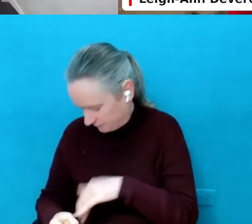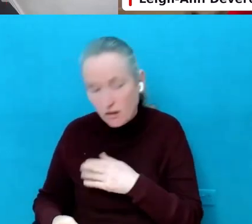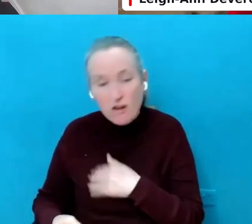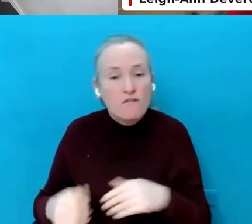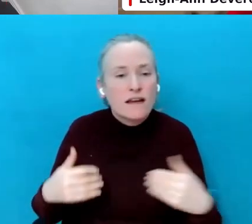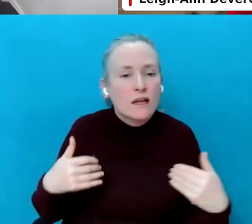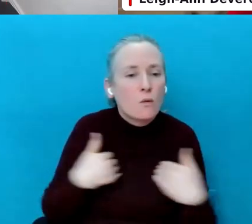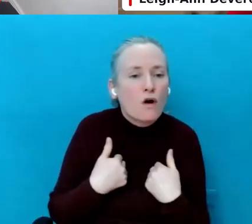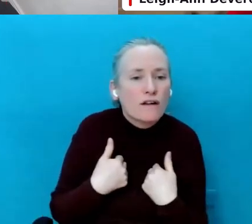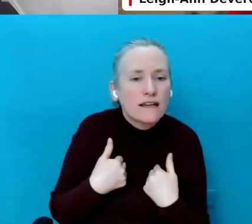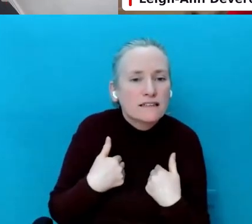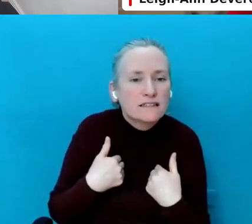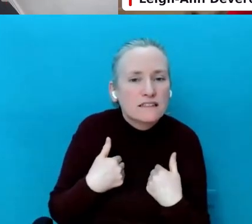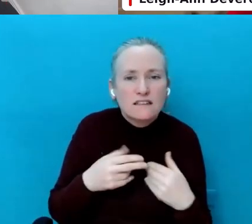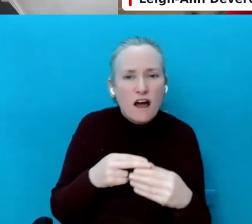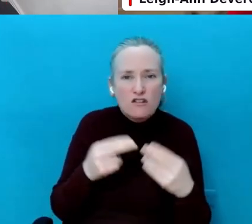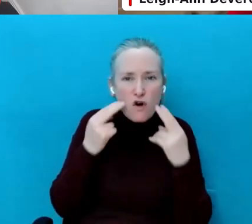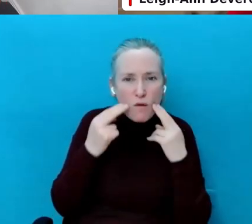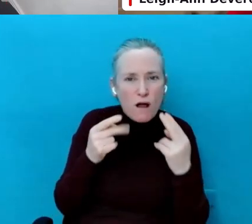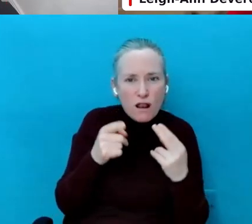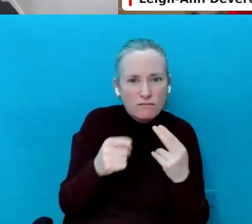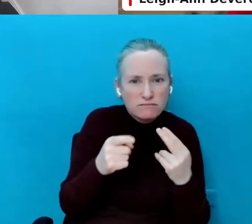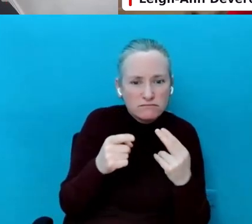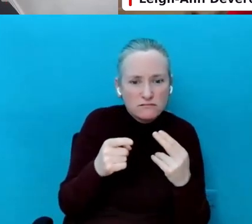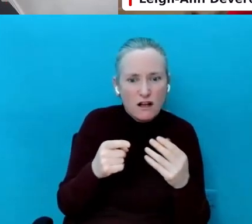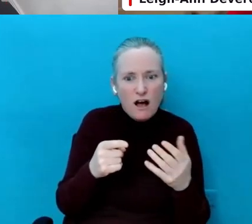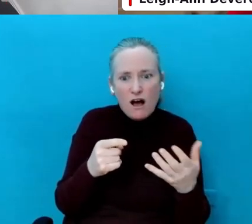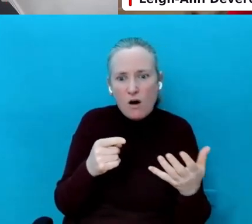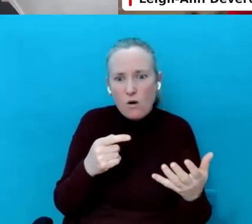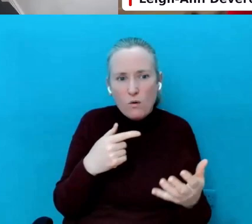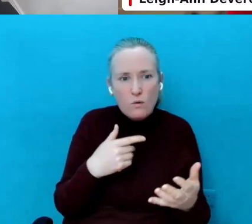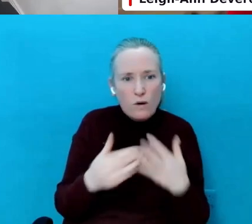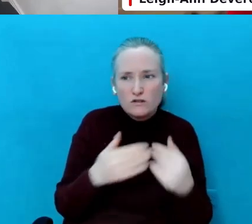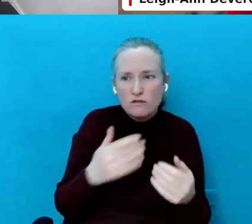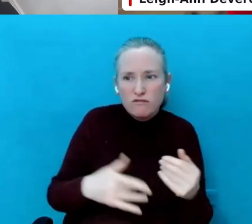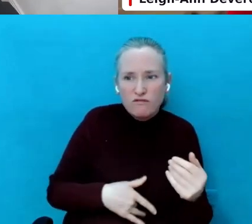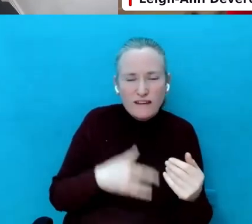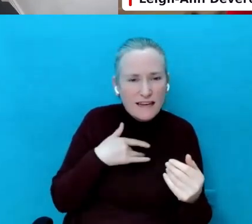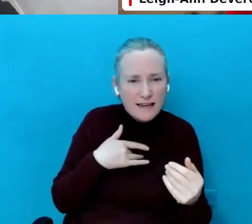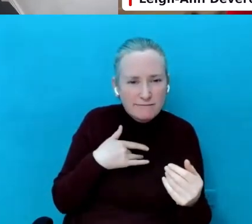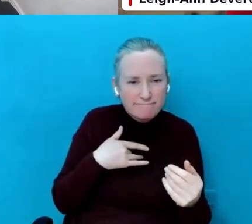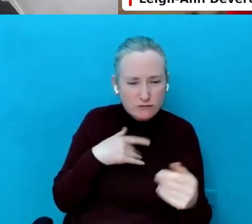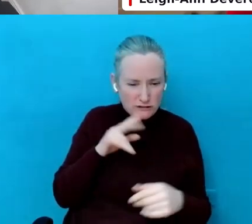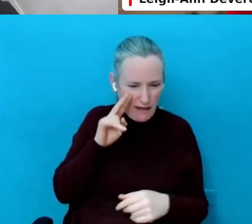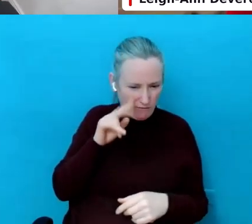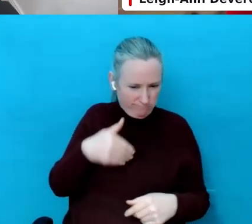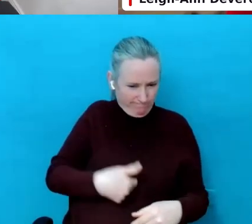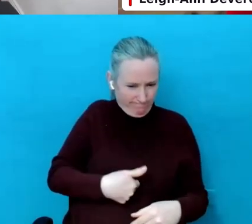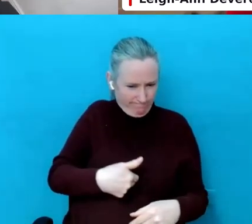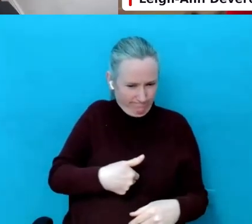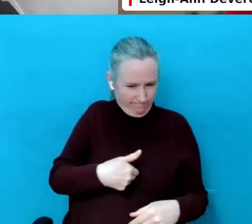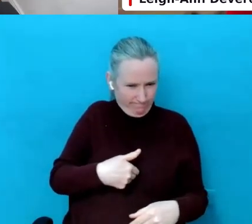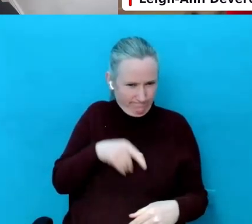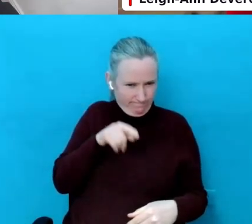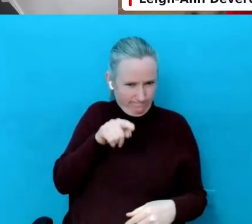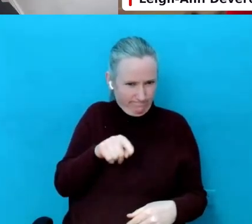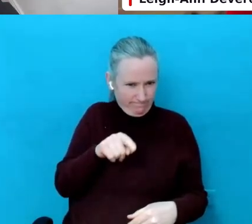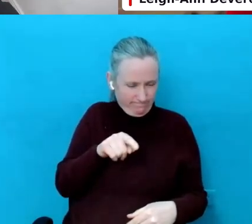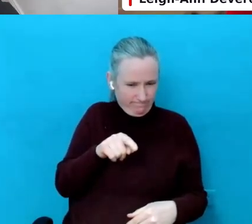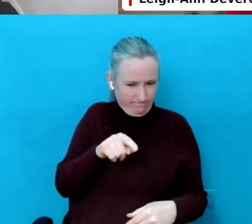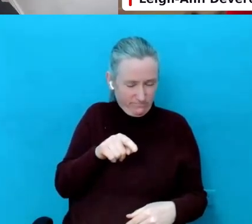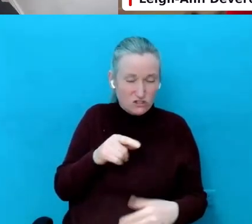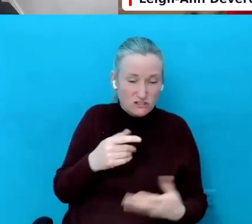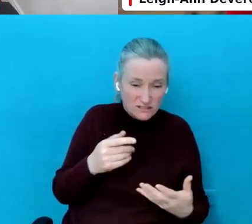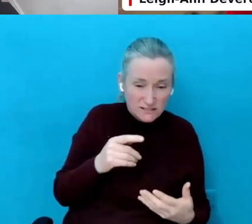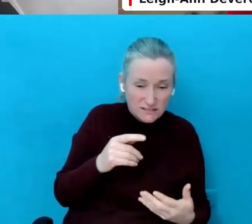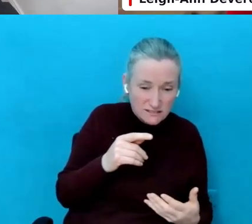the usual you ever since whatever, you know, whatever your gut instincts as a parent is telling you. Just to tell them what